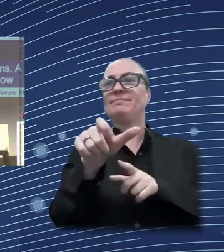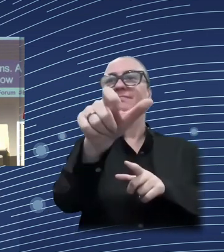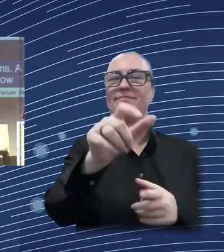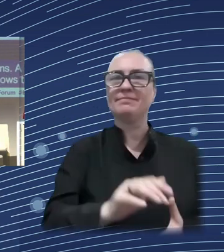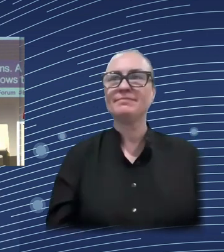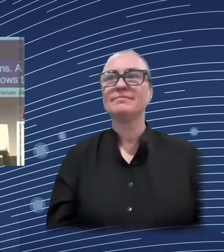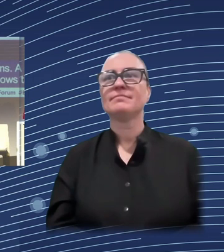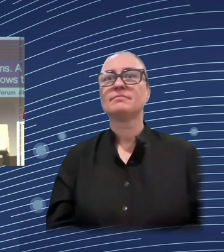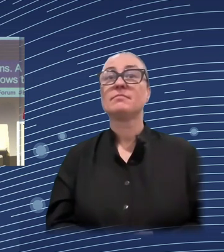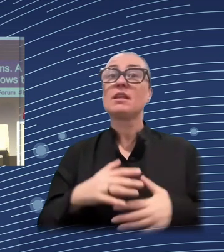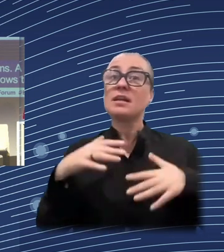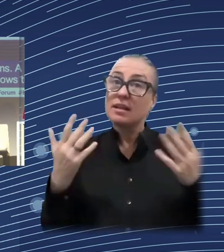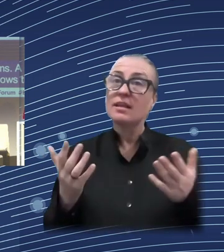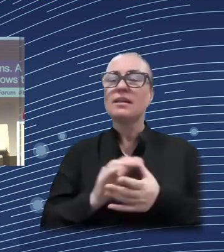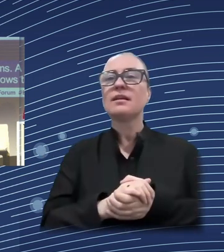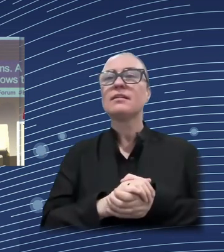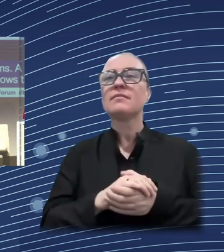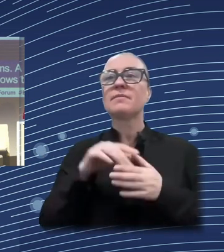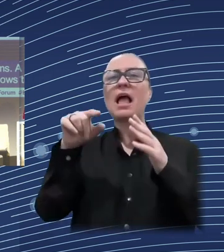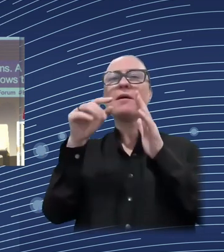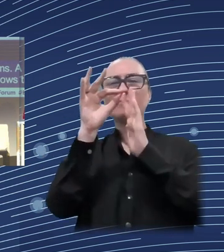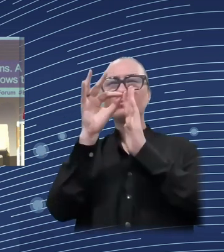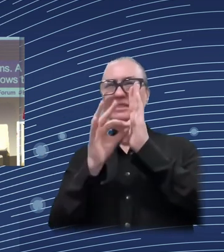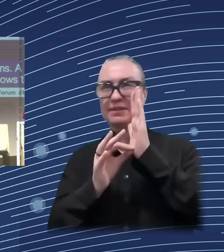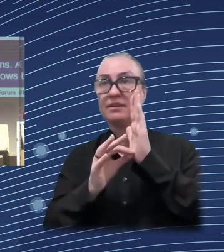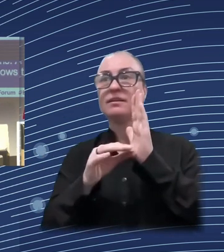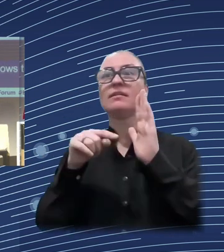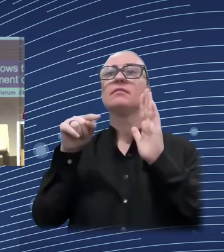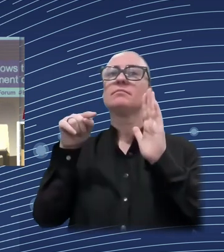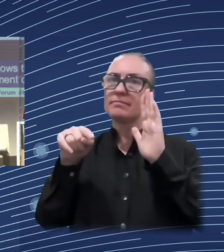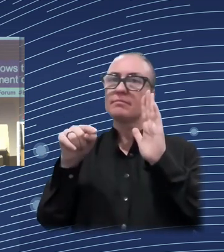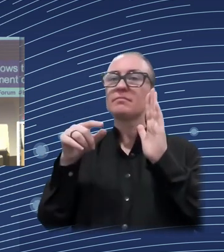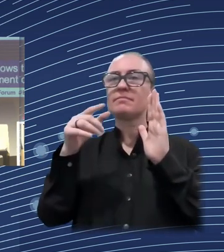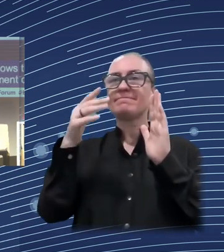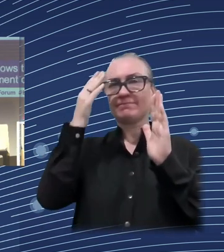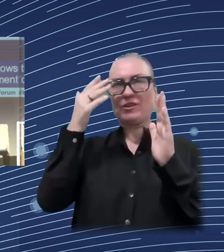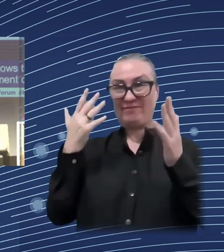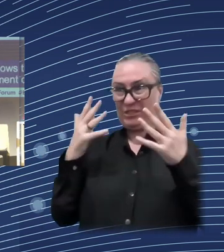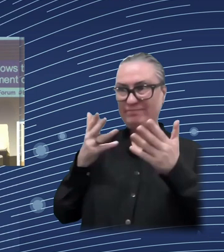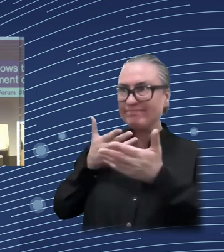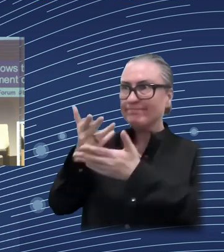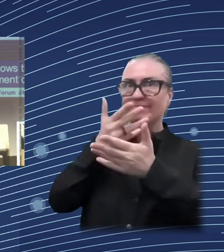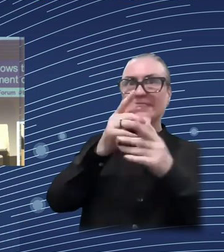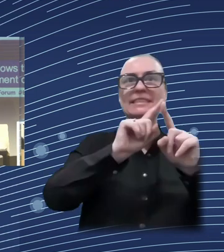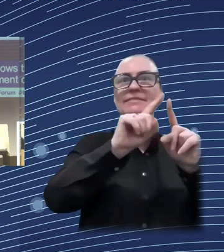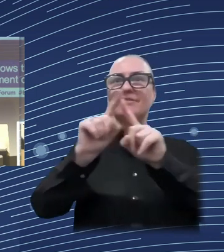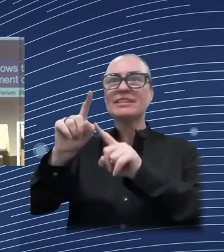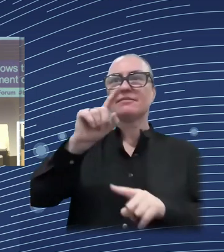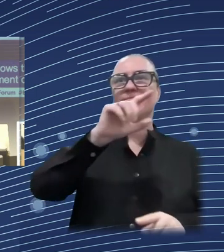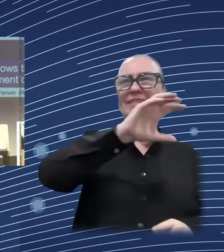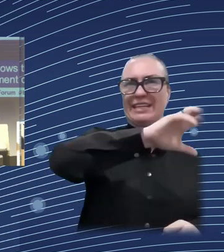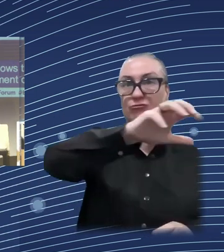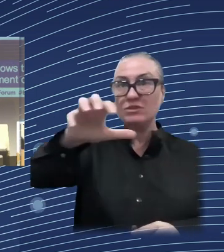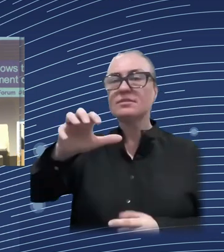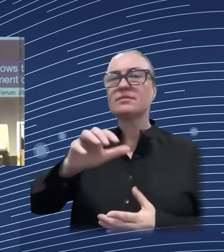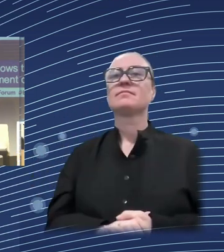out on a regular basis distributional impact assessment. another half Member States do not do this. So, there is a lot to do still.